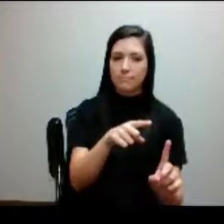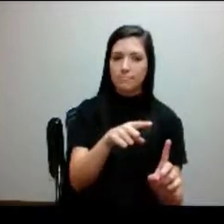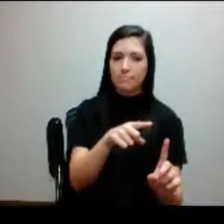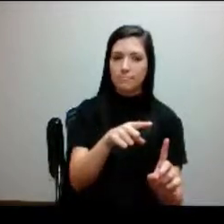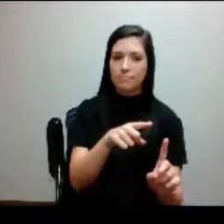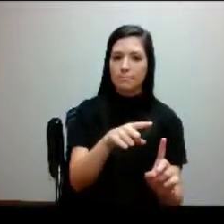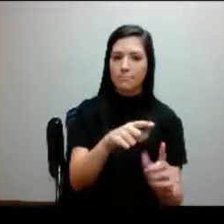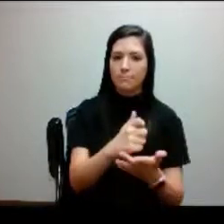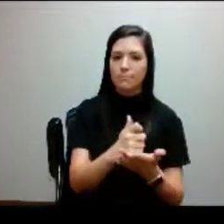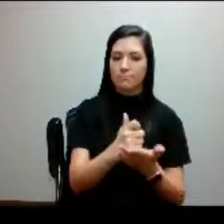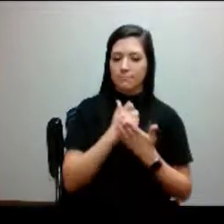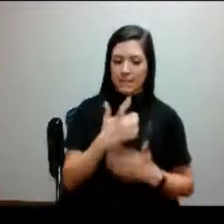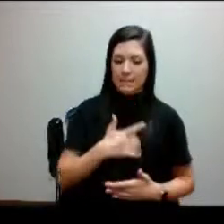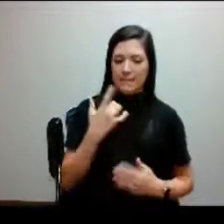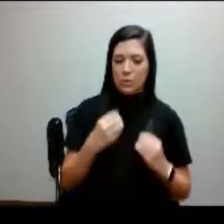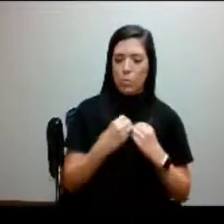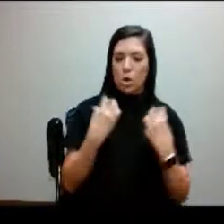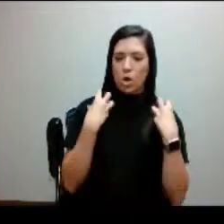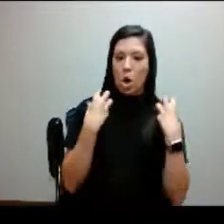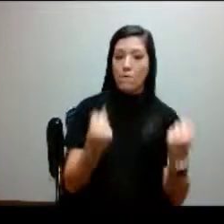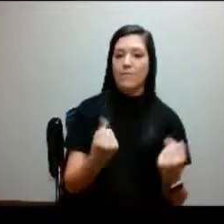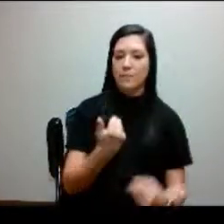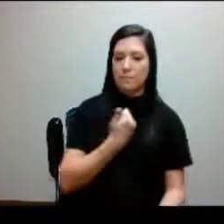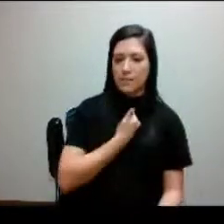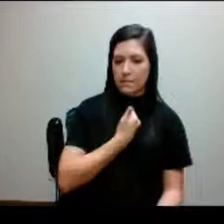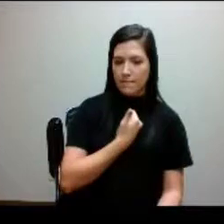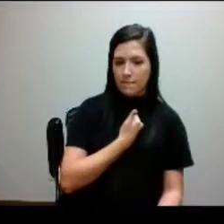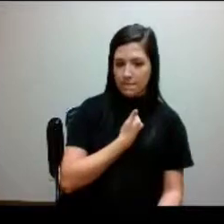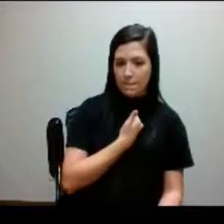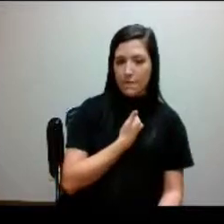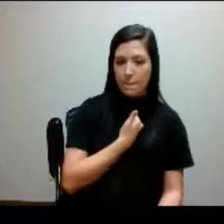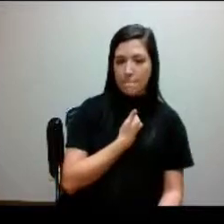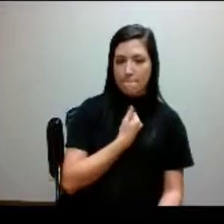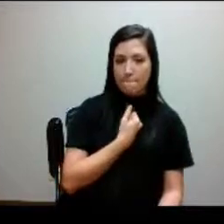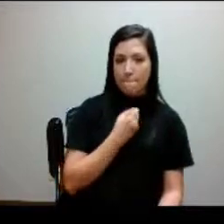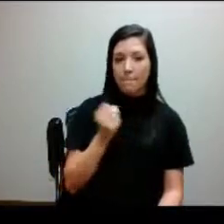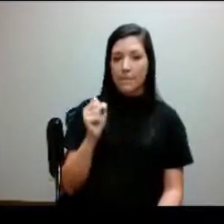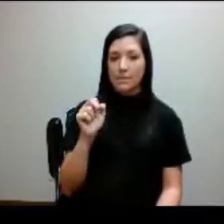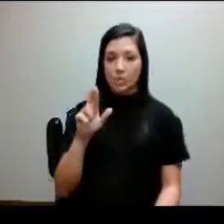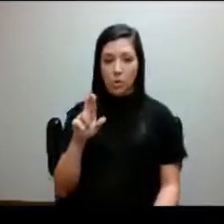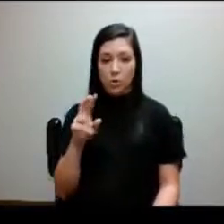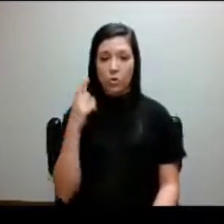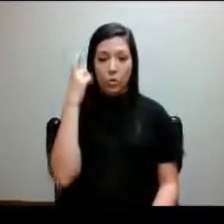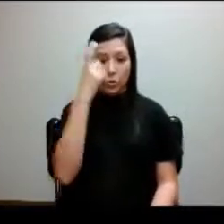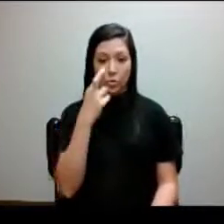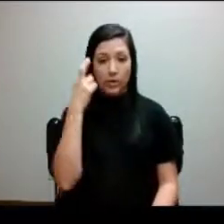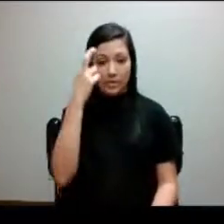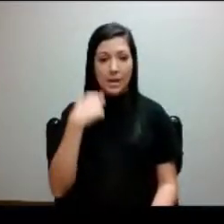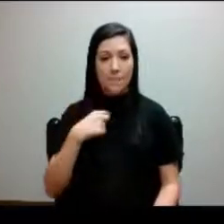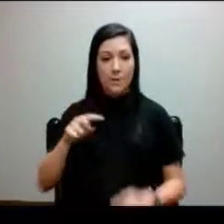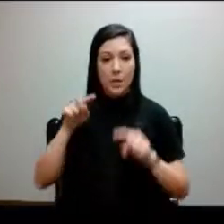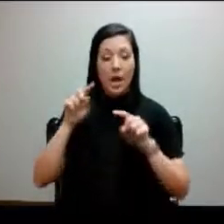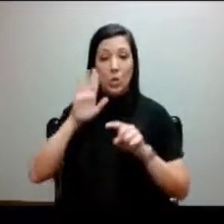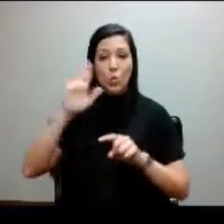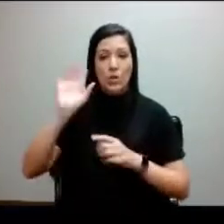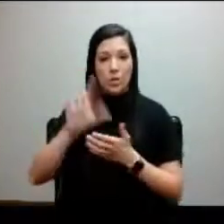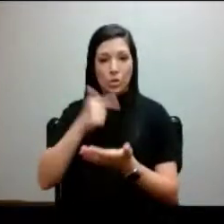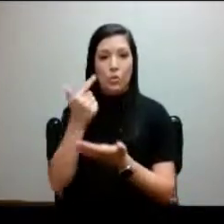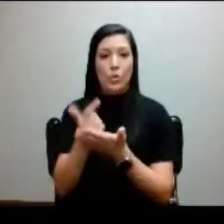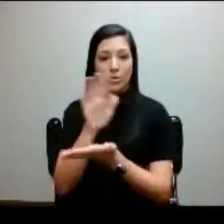feel more confident in myself. SAR is the reason why I'm going to graduate college.